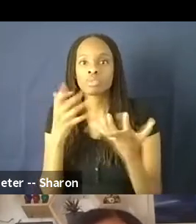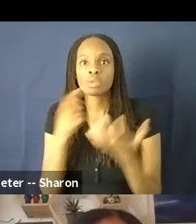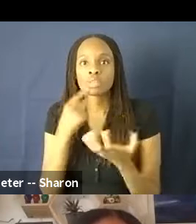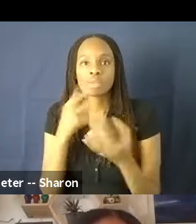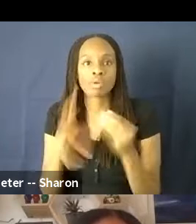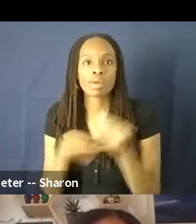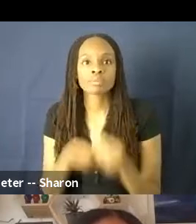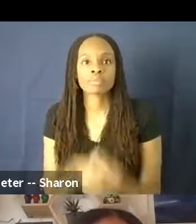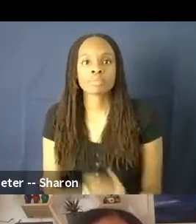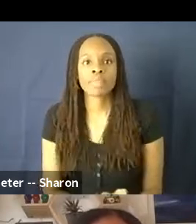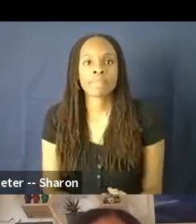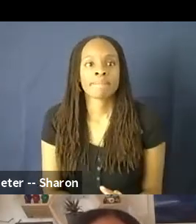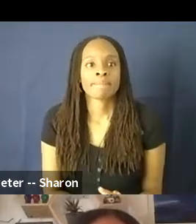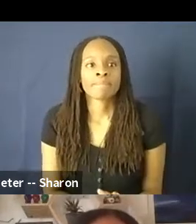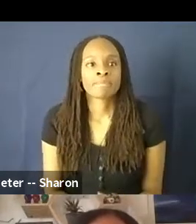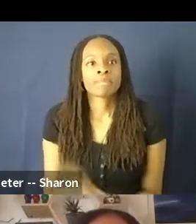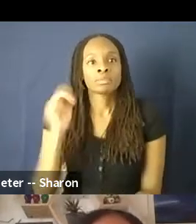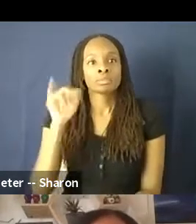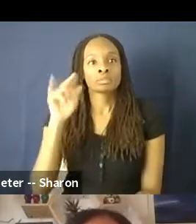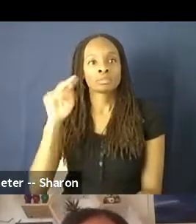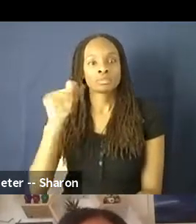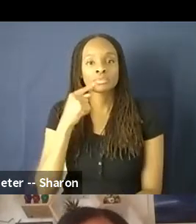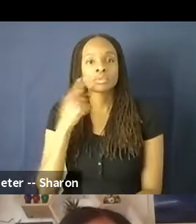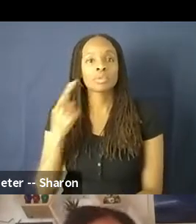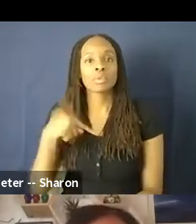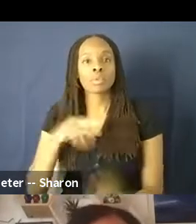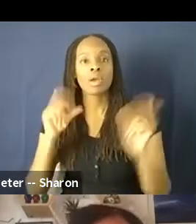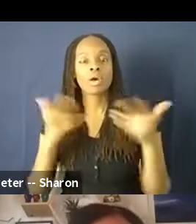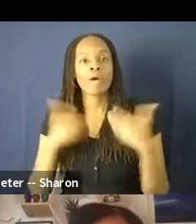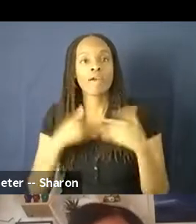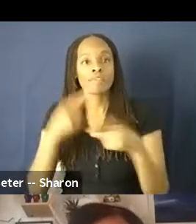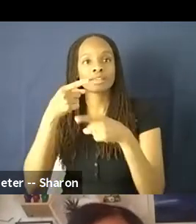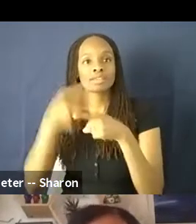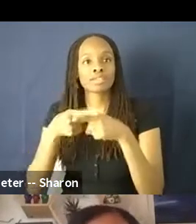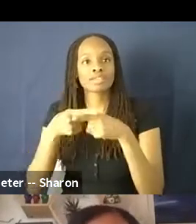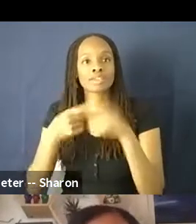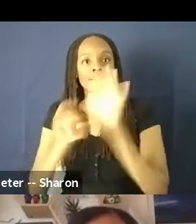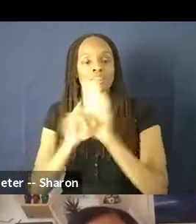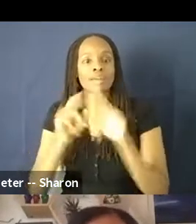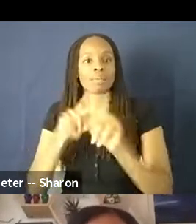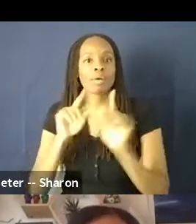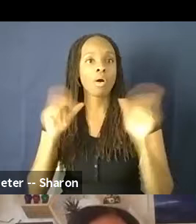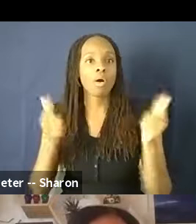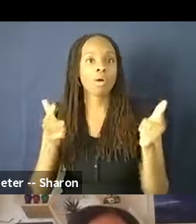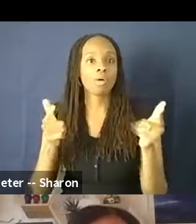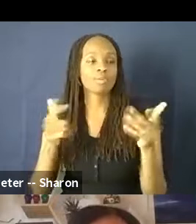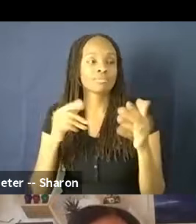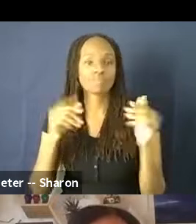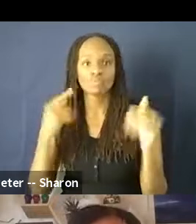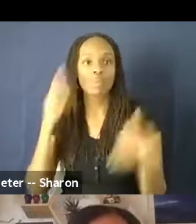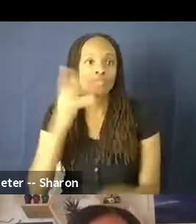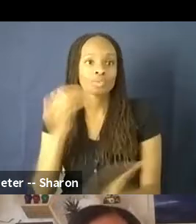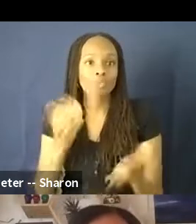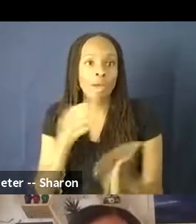Well, one thing I'd add is that we all have intersectional identities, but God willing, one thing we'll all be is old. So